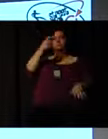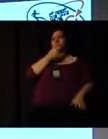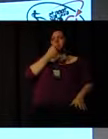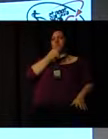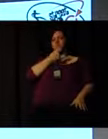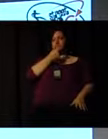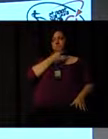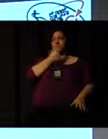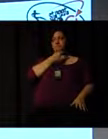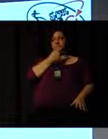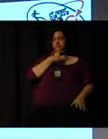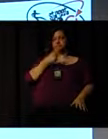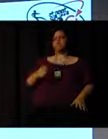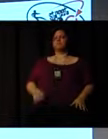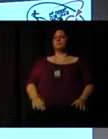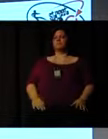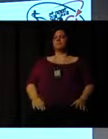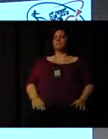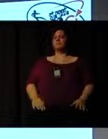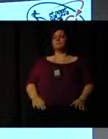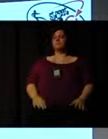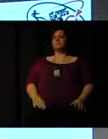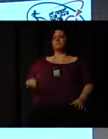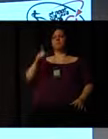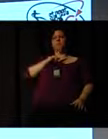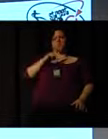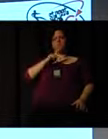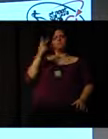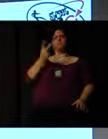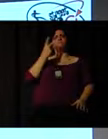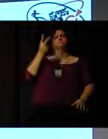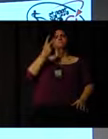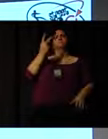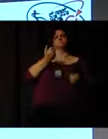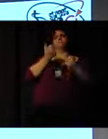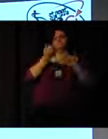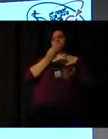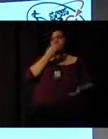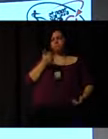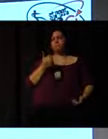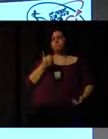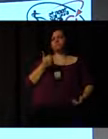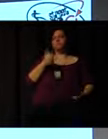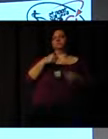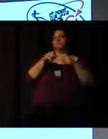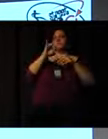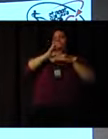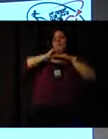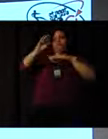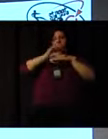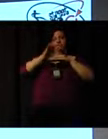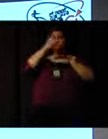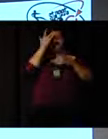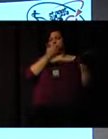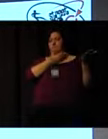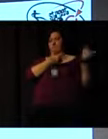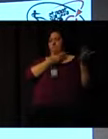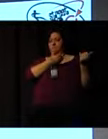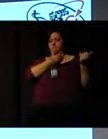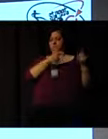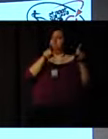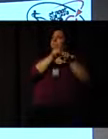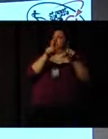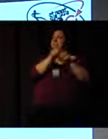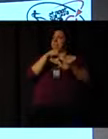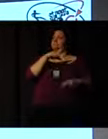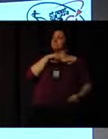value the young sort of investing in young people. We have funding from health. So